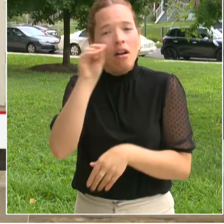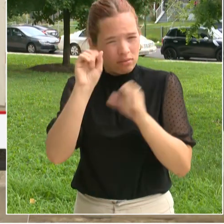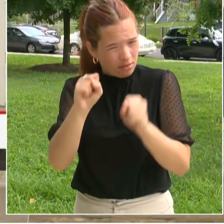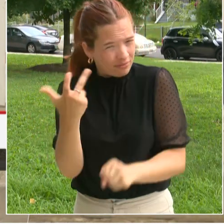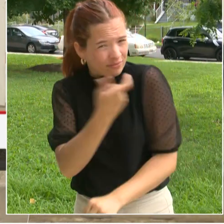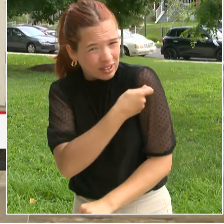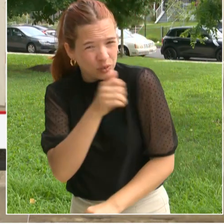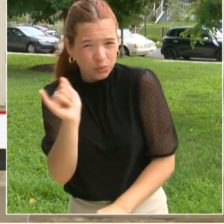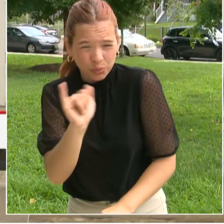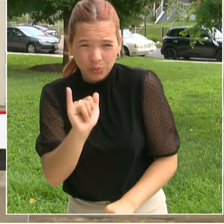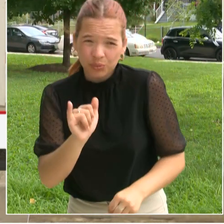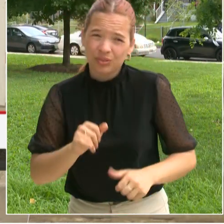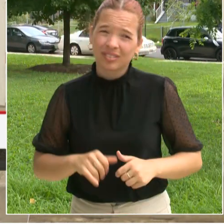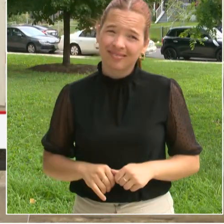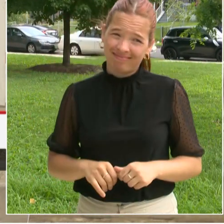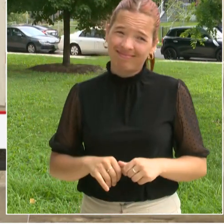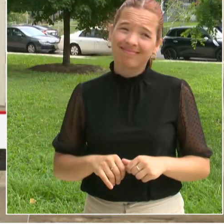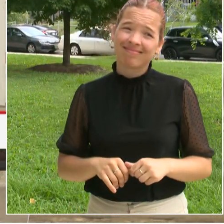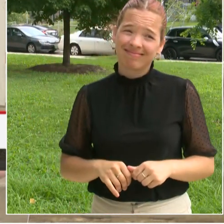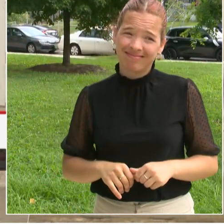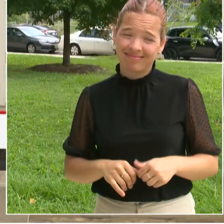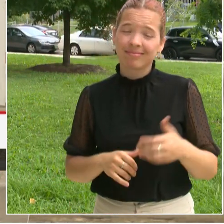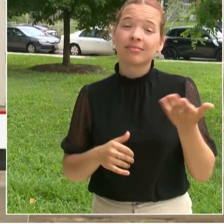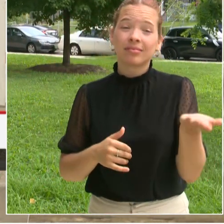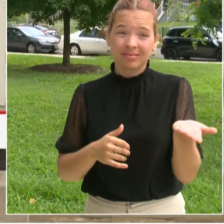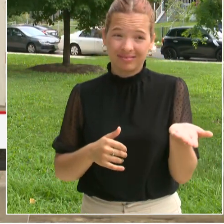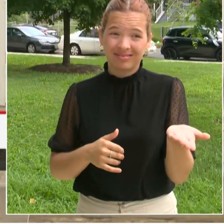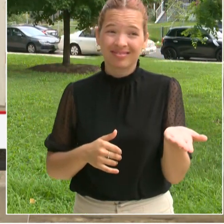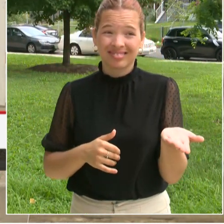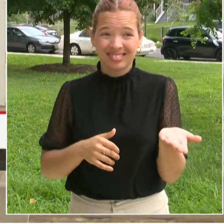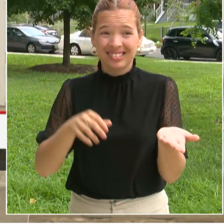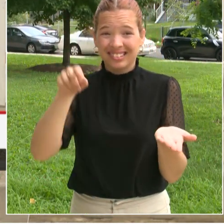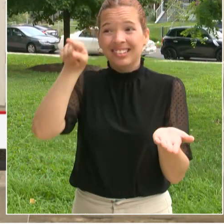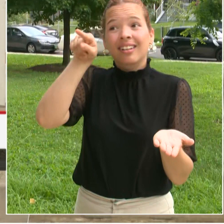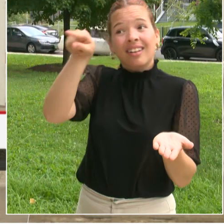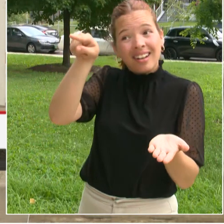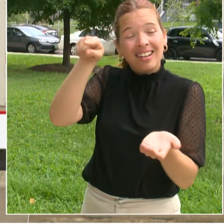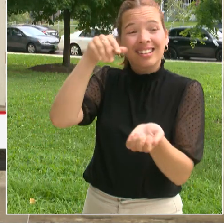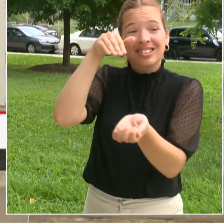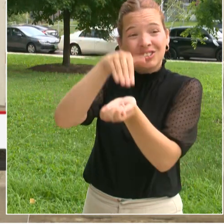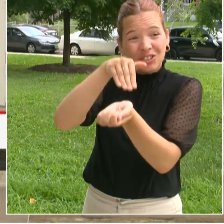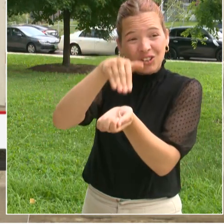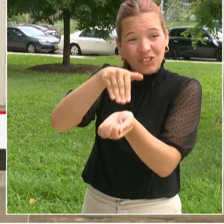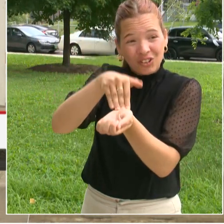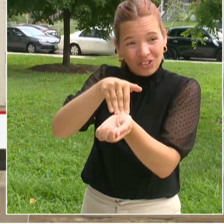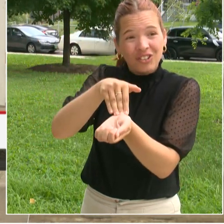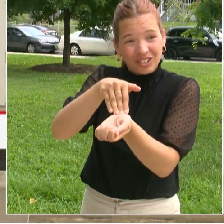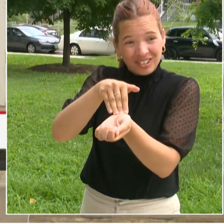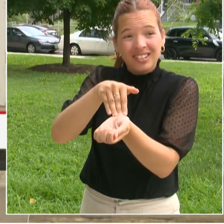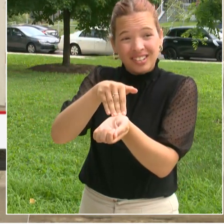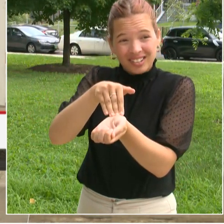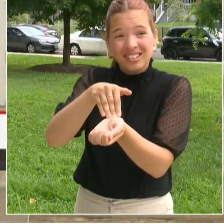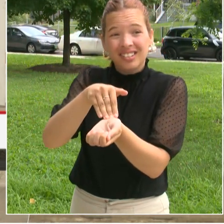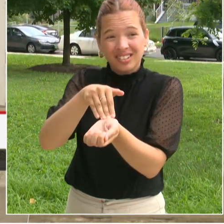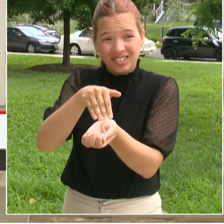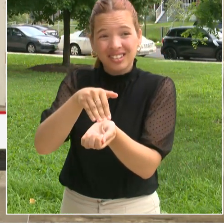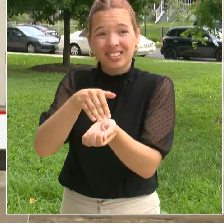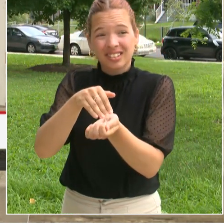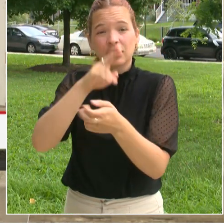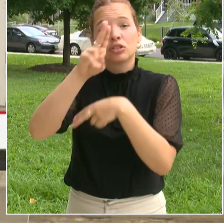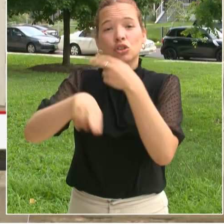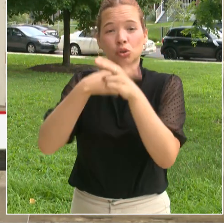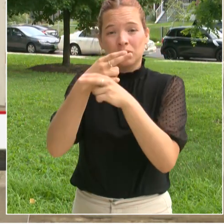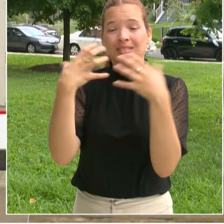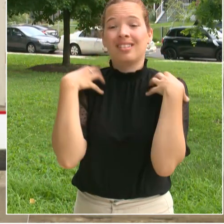primary care provider can also fill out the universal health certificate. We know for families that providing a paper